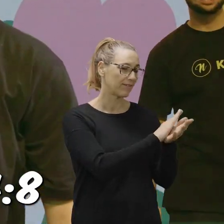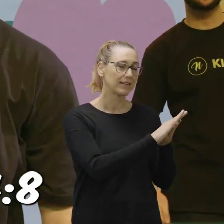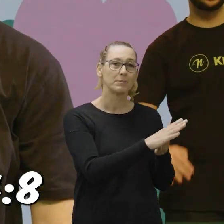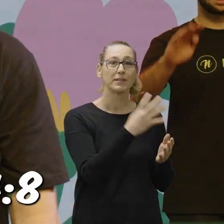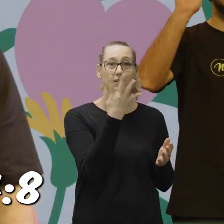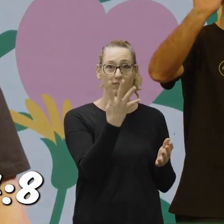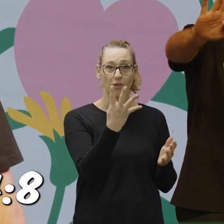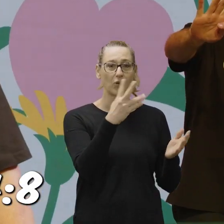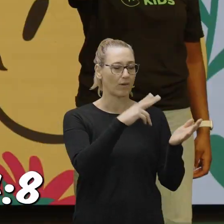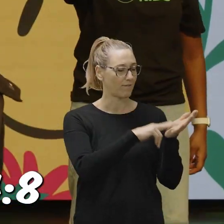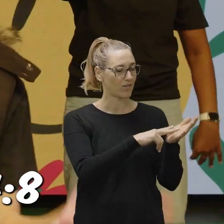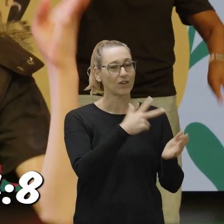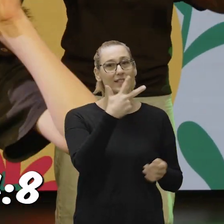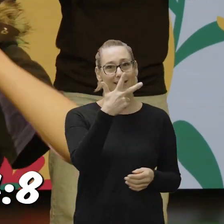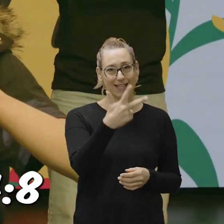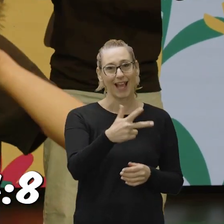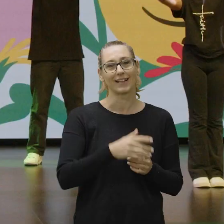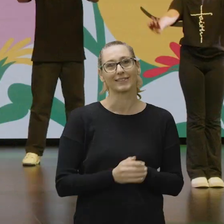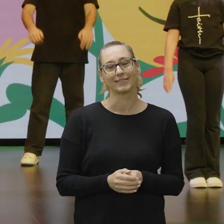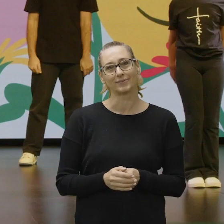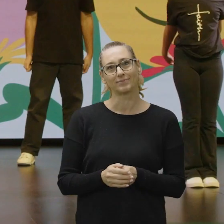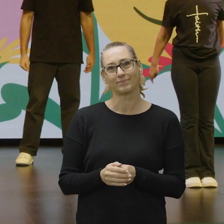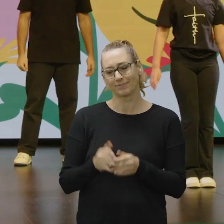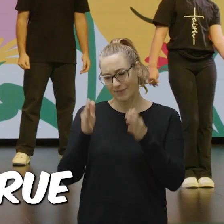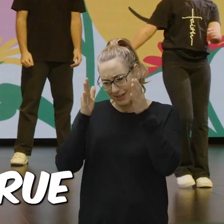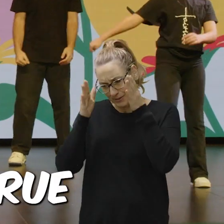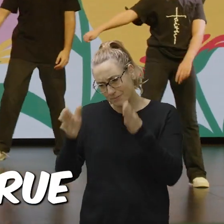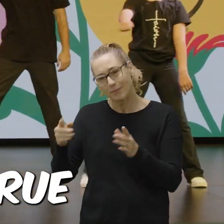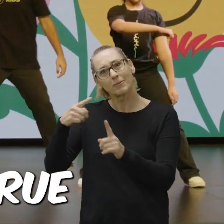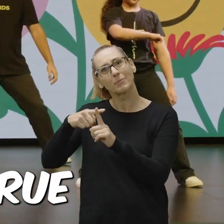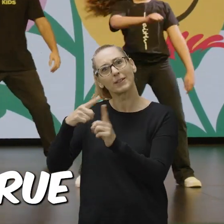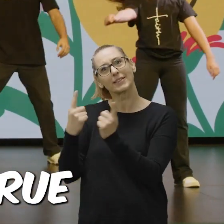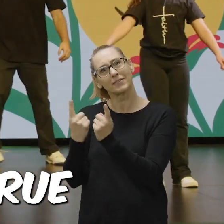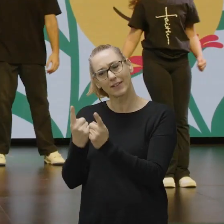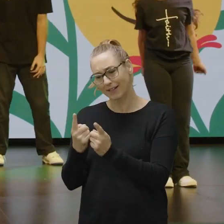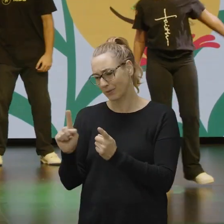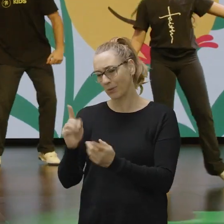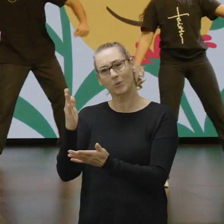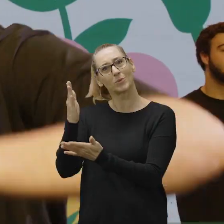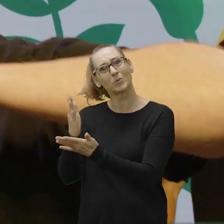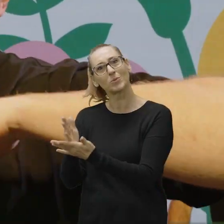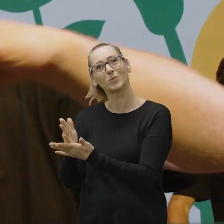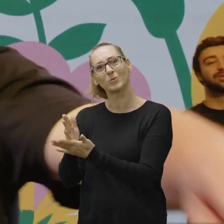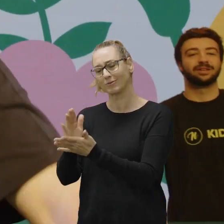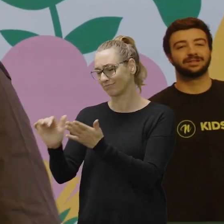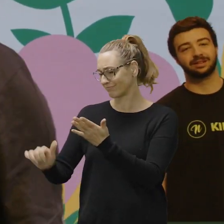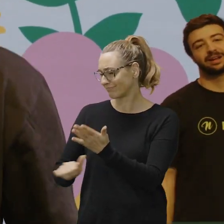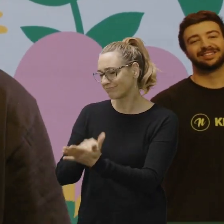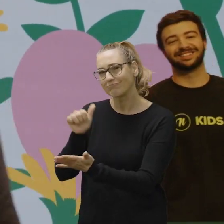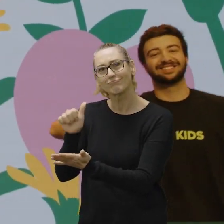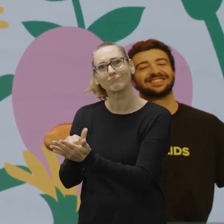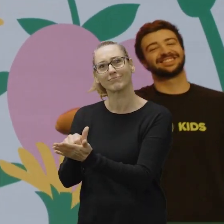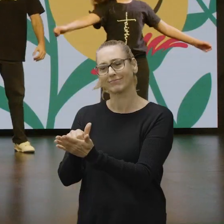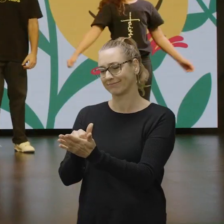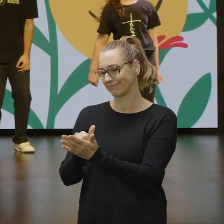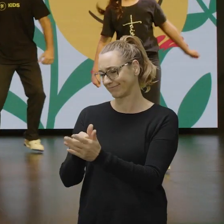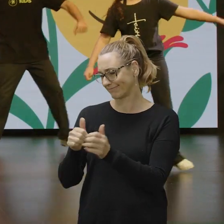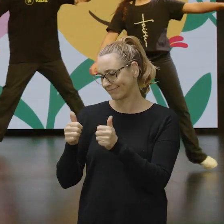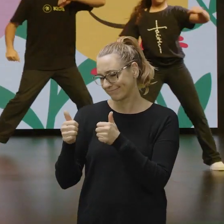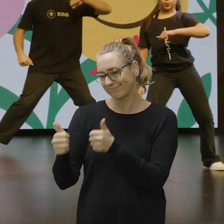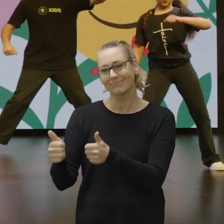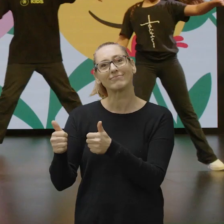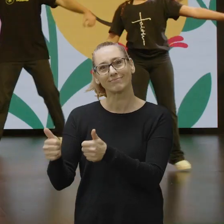Philippians 4 verse 8 Whatever is true, noble, right,